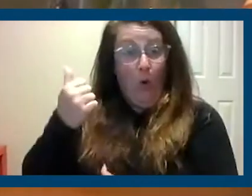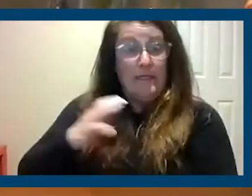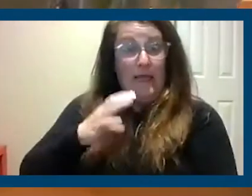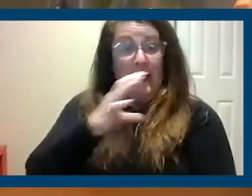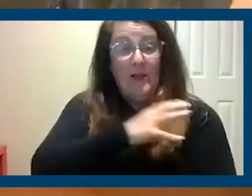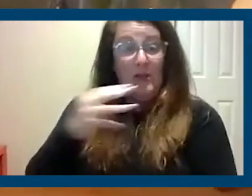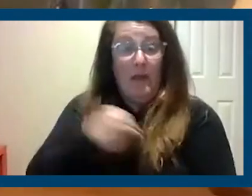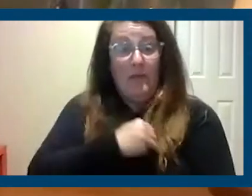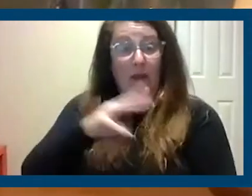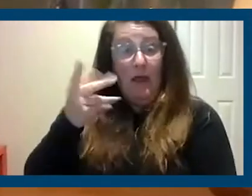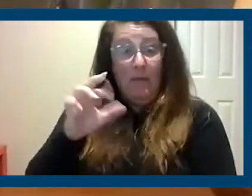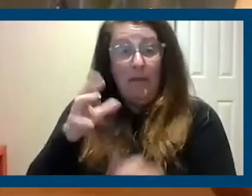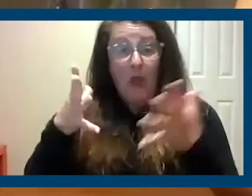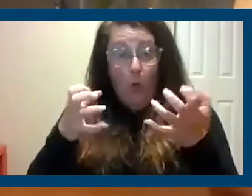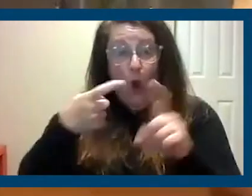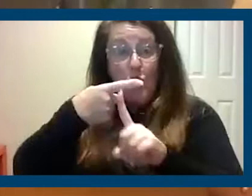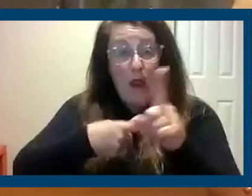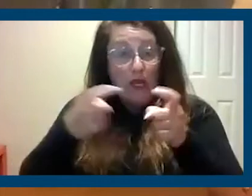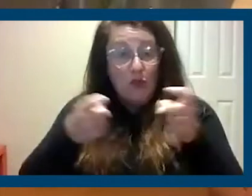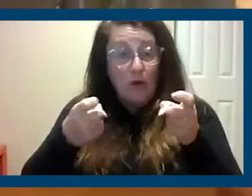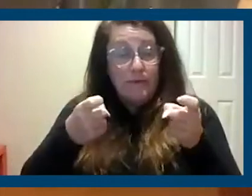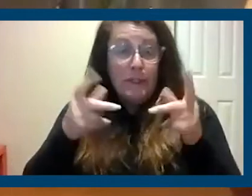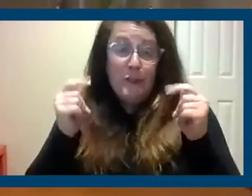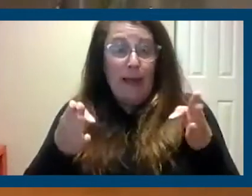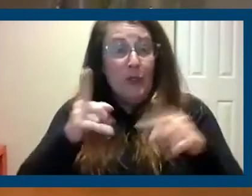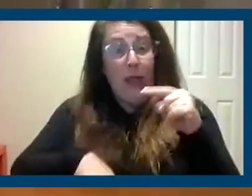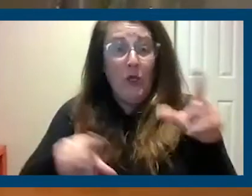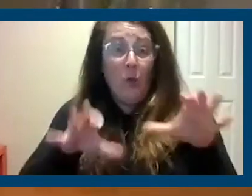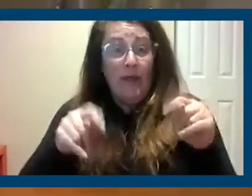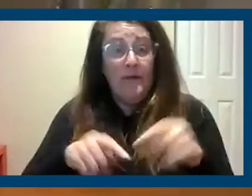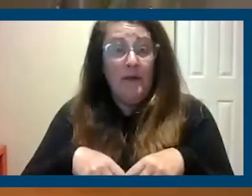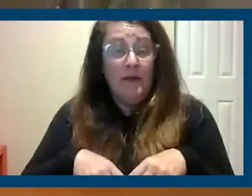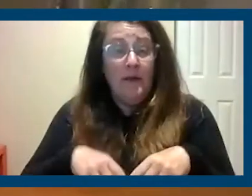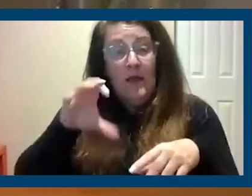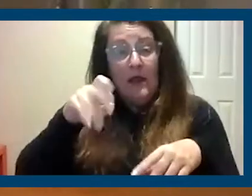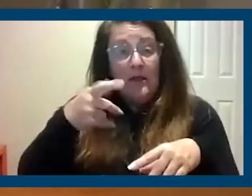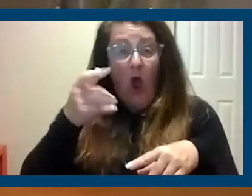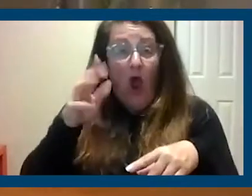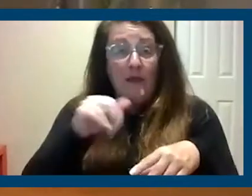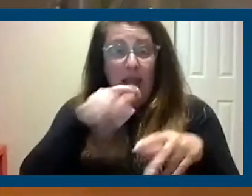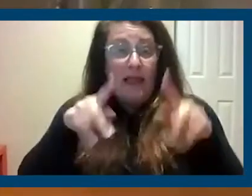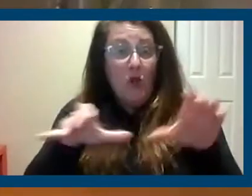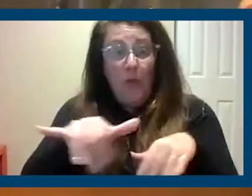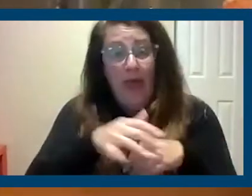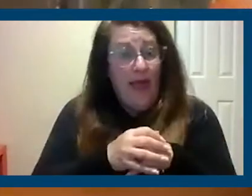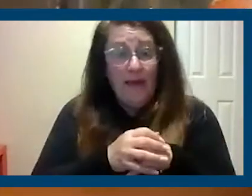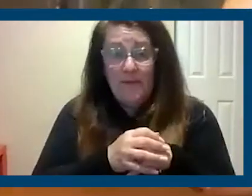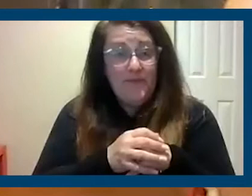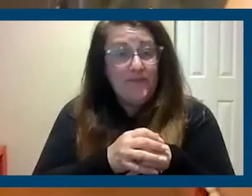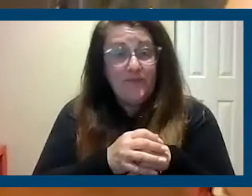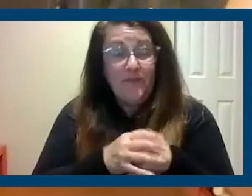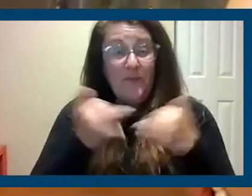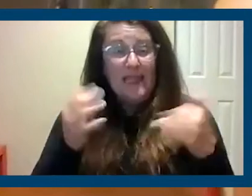who want to do rent control, you can't do it, period, because Costa-Hawkins doesn't allow you to do it. So it's about